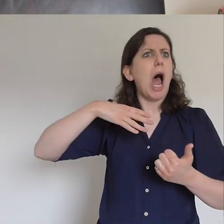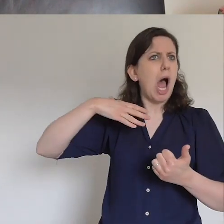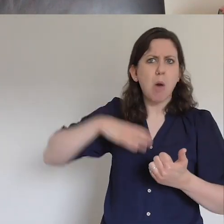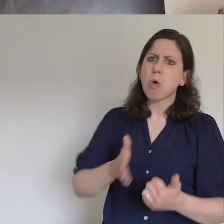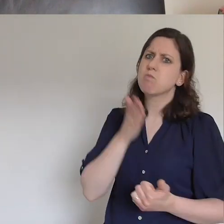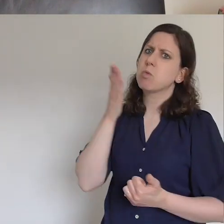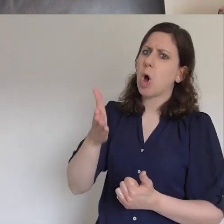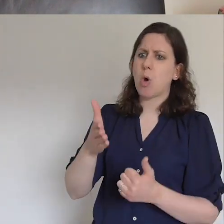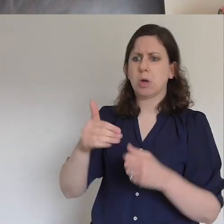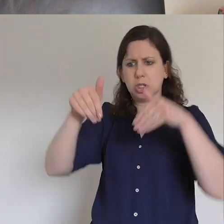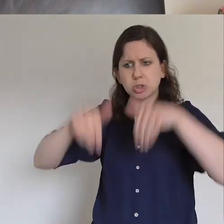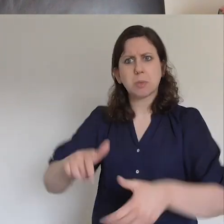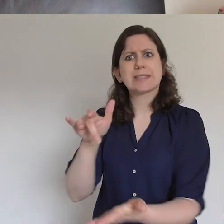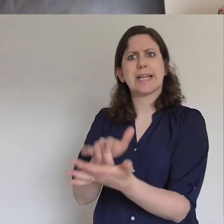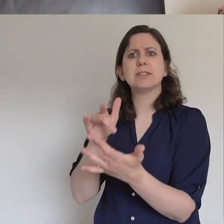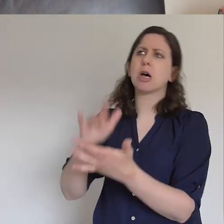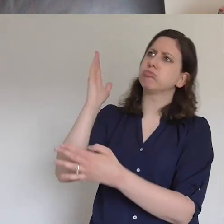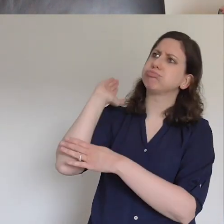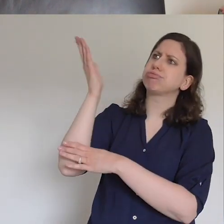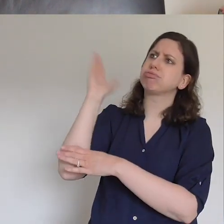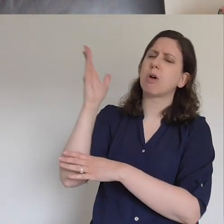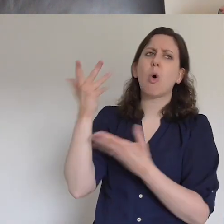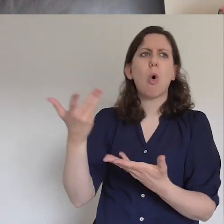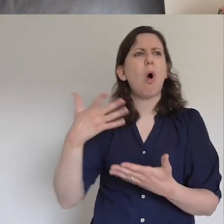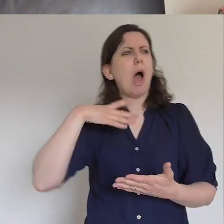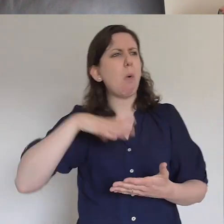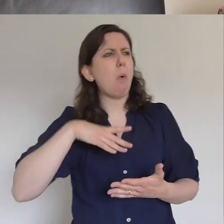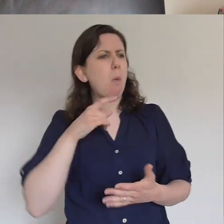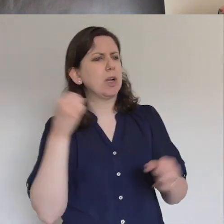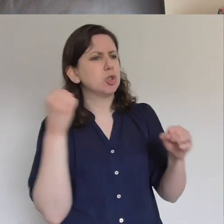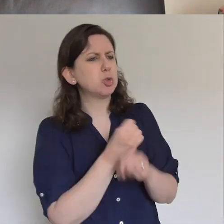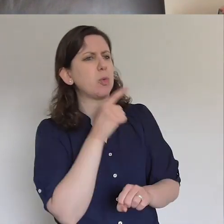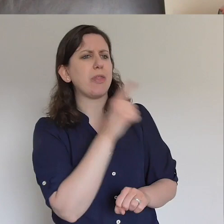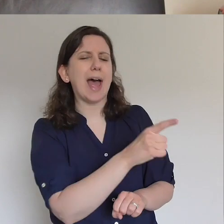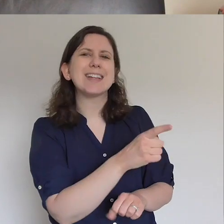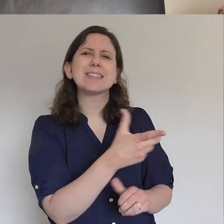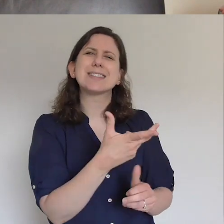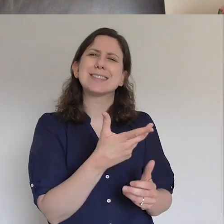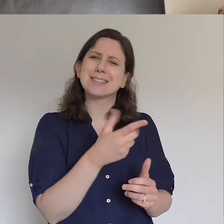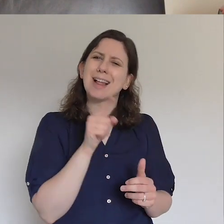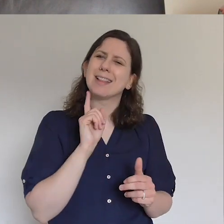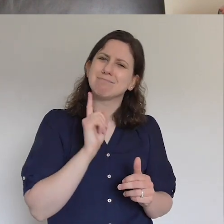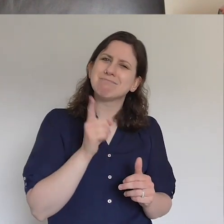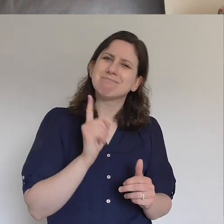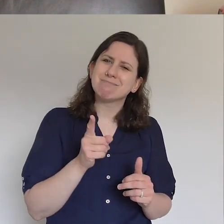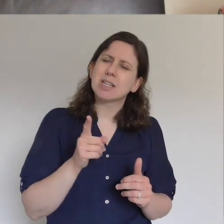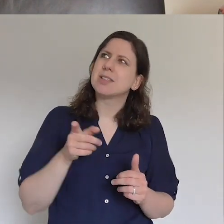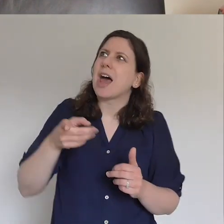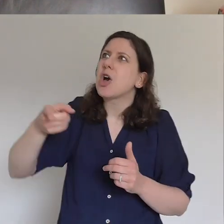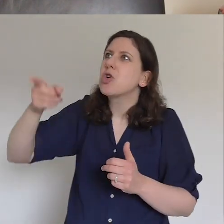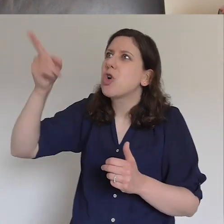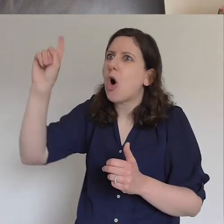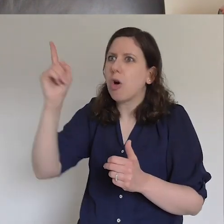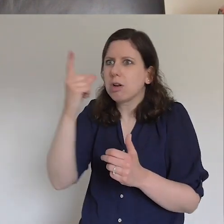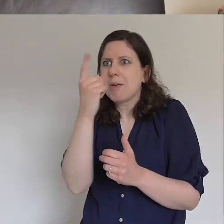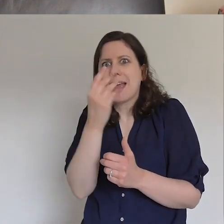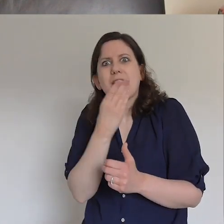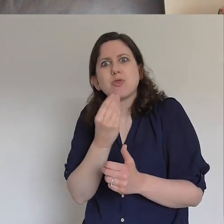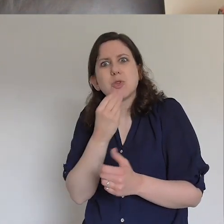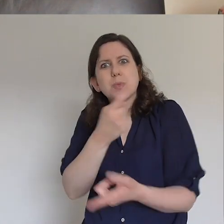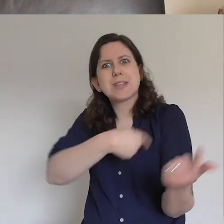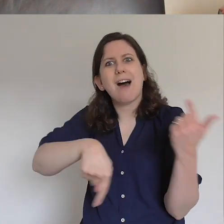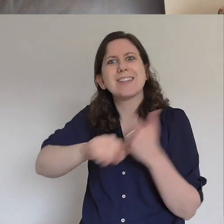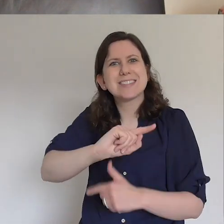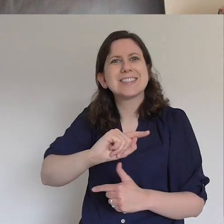or compelled to do this or compelled to do that. The idea that that we would be so malleable in God's hands that he could compel us and we